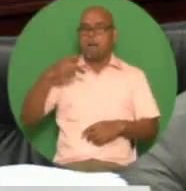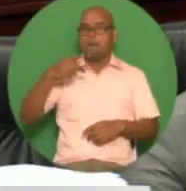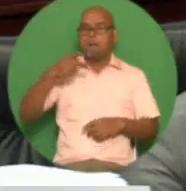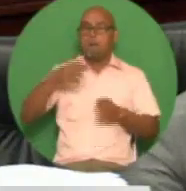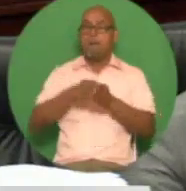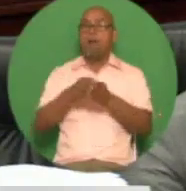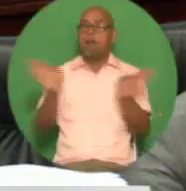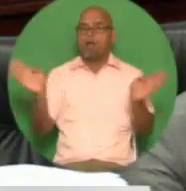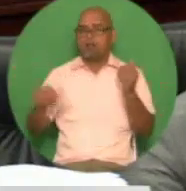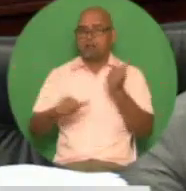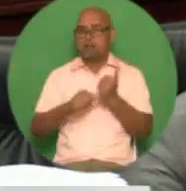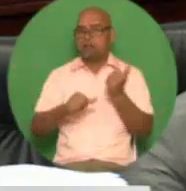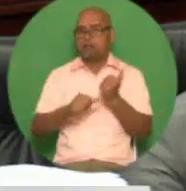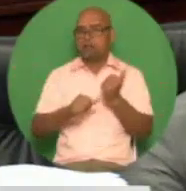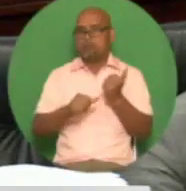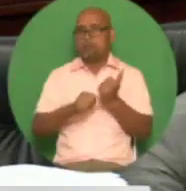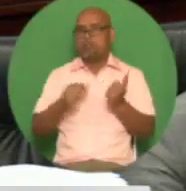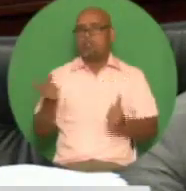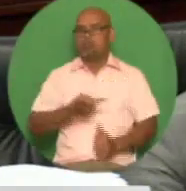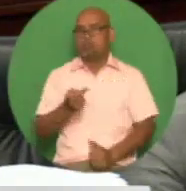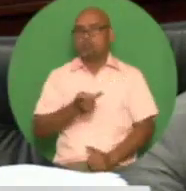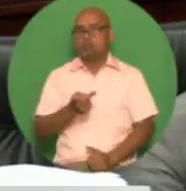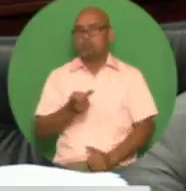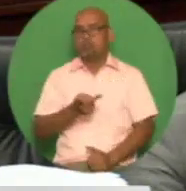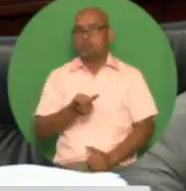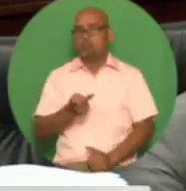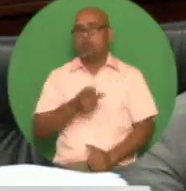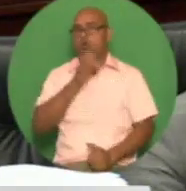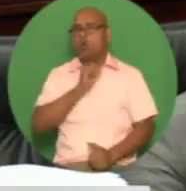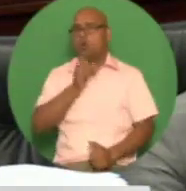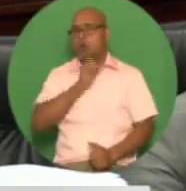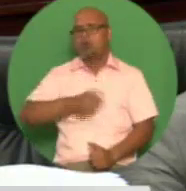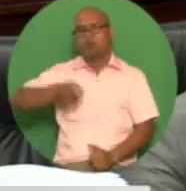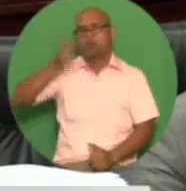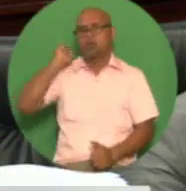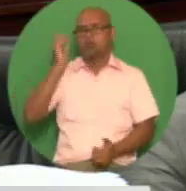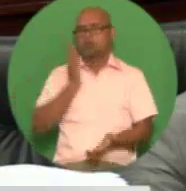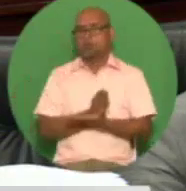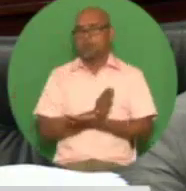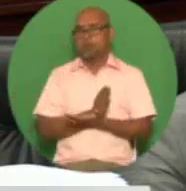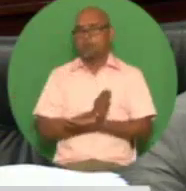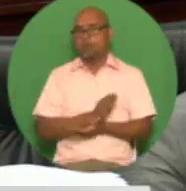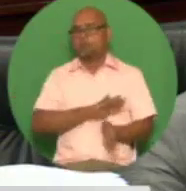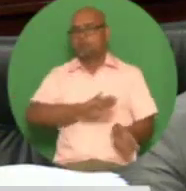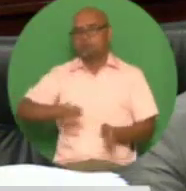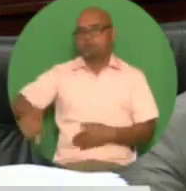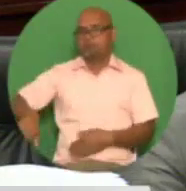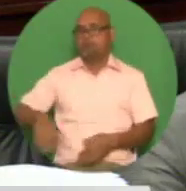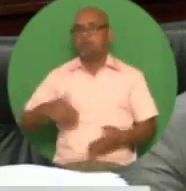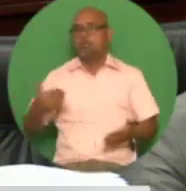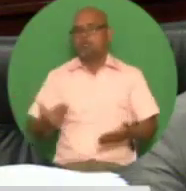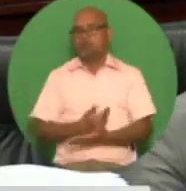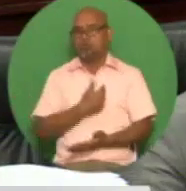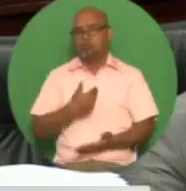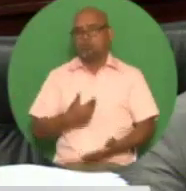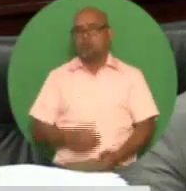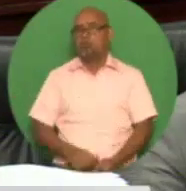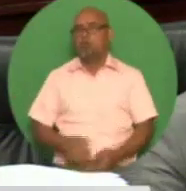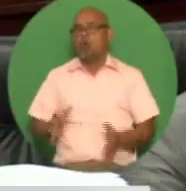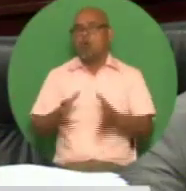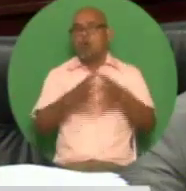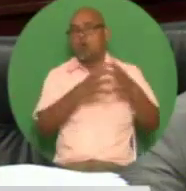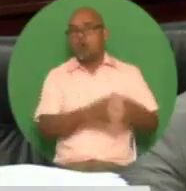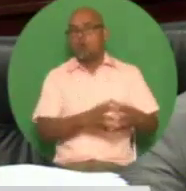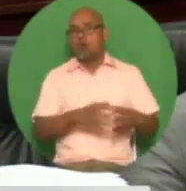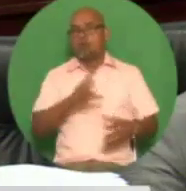cease payments under these two outdated grants and to bring these recipients under disability grant with an increased